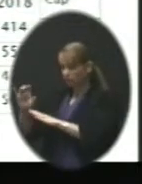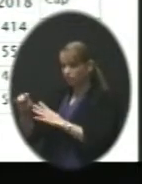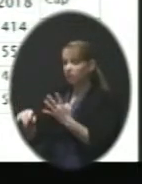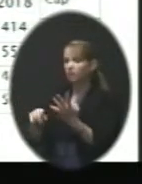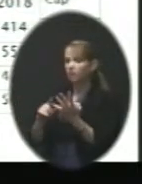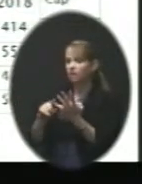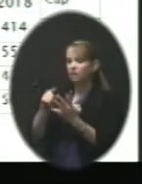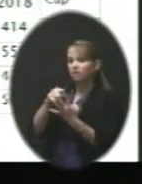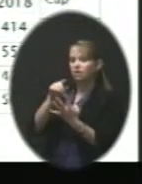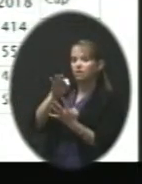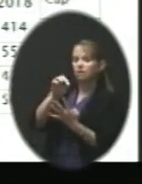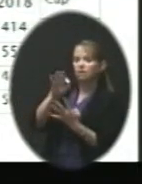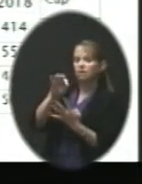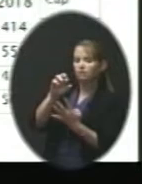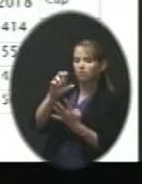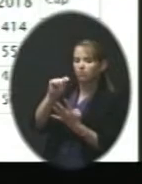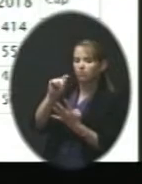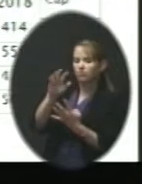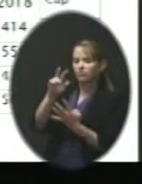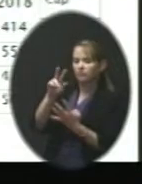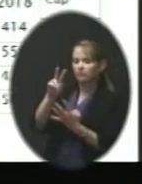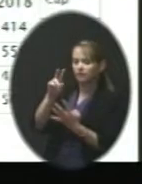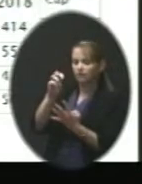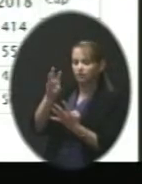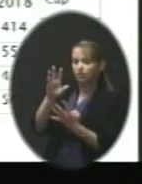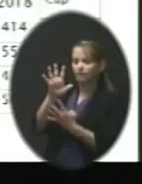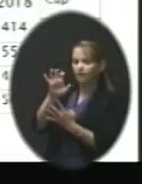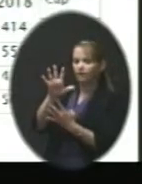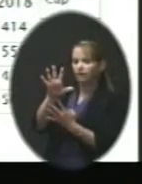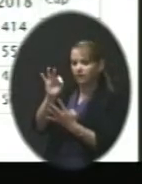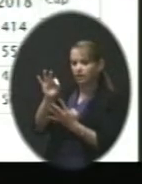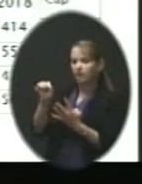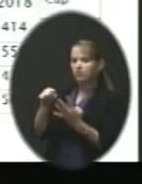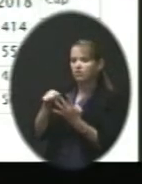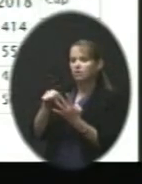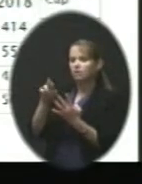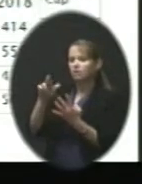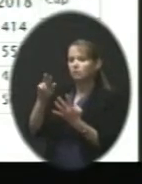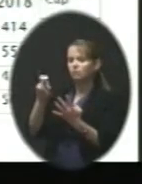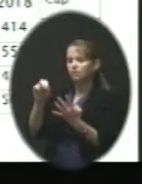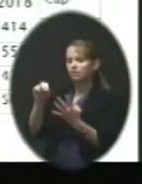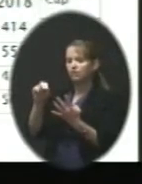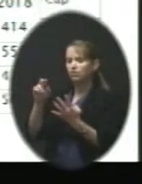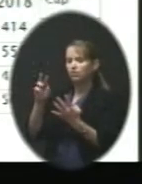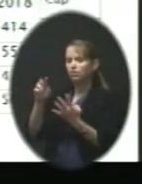Forest View at 559. Ravenwood at 500 with a capacity a little over 600.